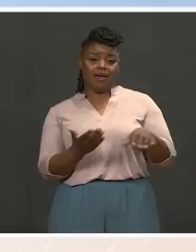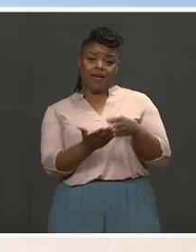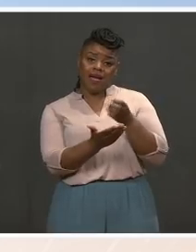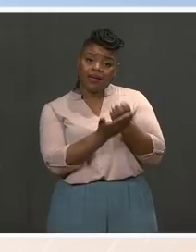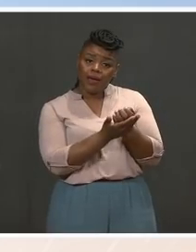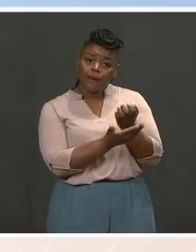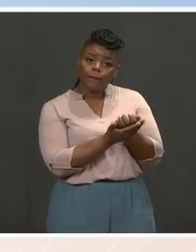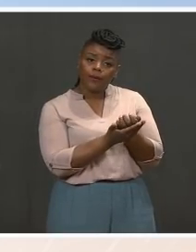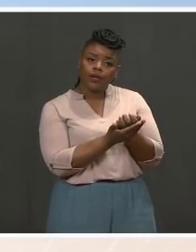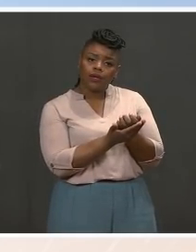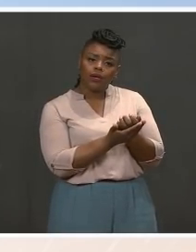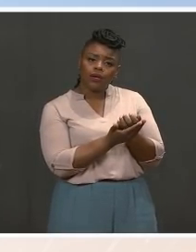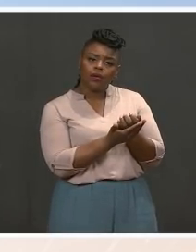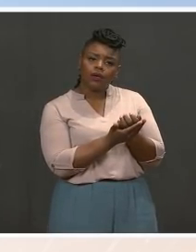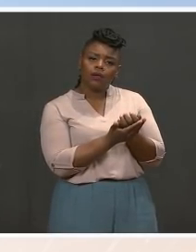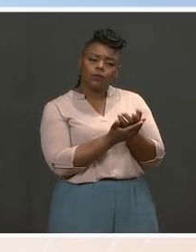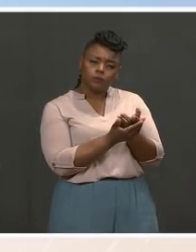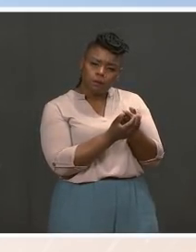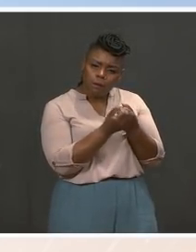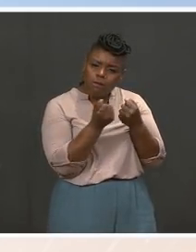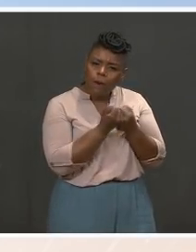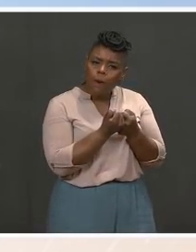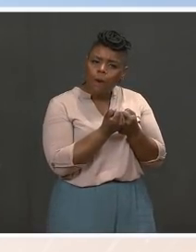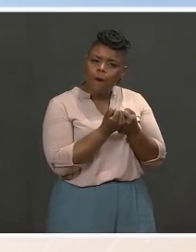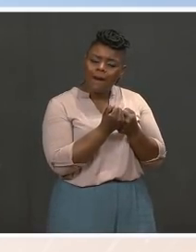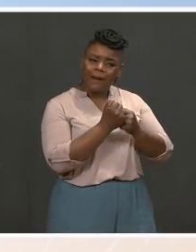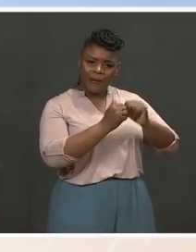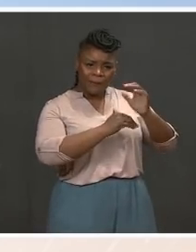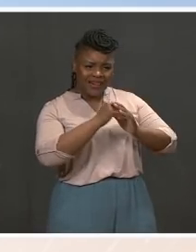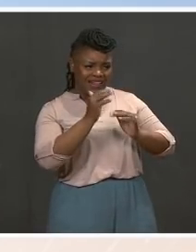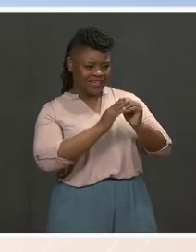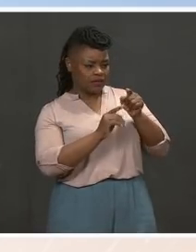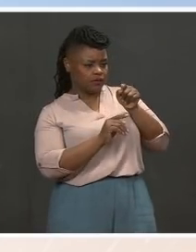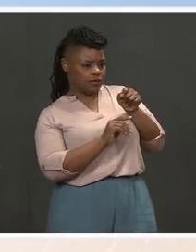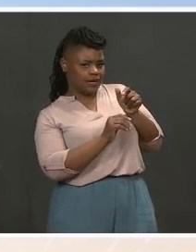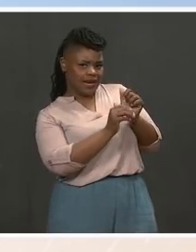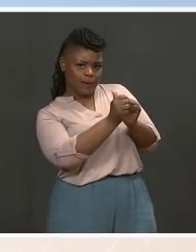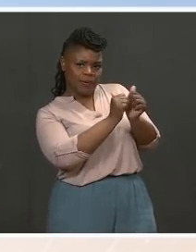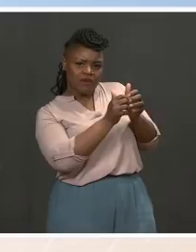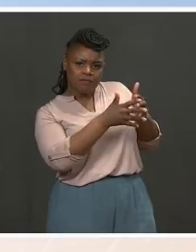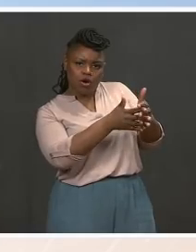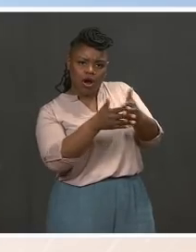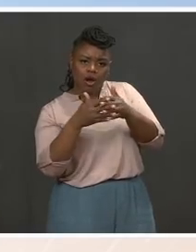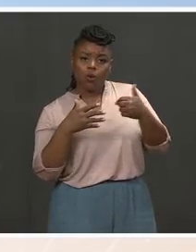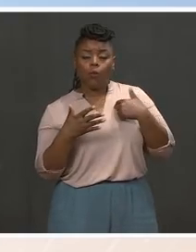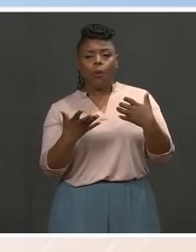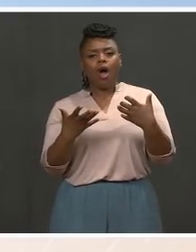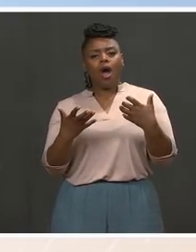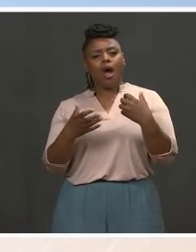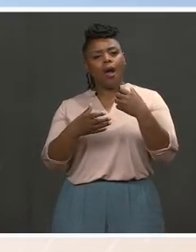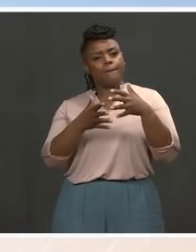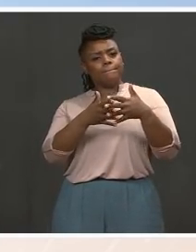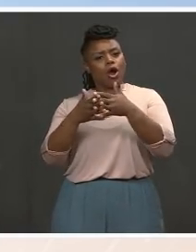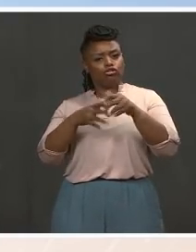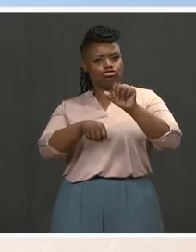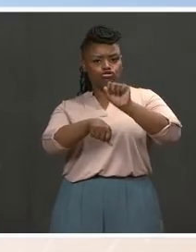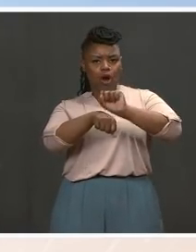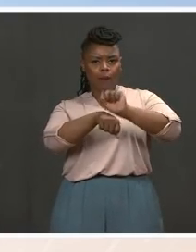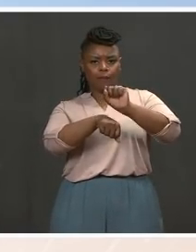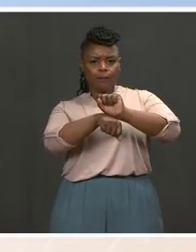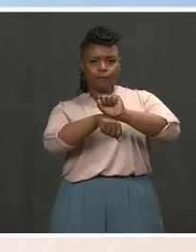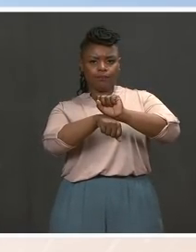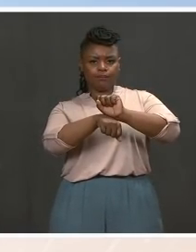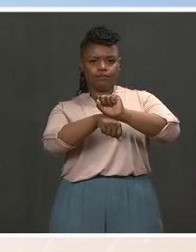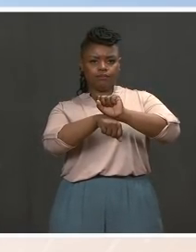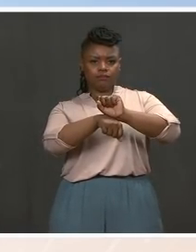enhancing, supporting, building American competitiveness, so that we're creating those good jobs and they're available for all people, not just some people, but people all